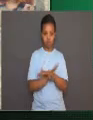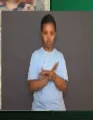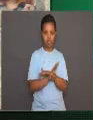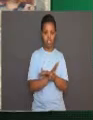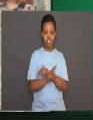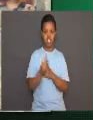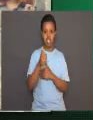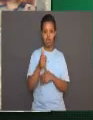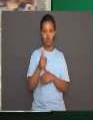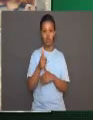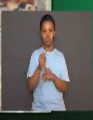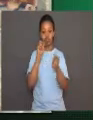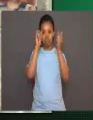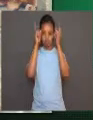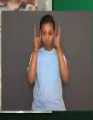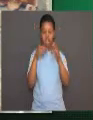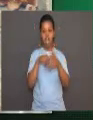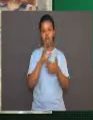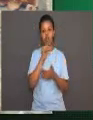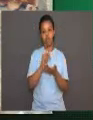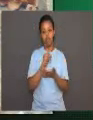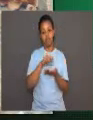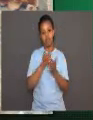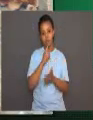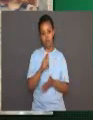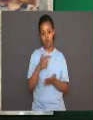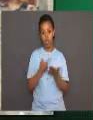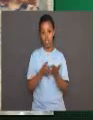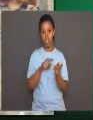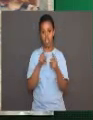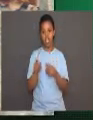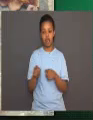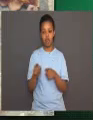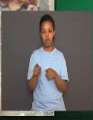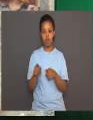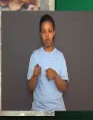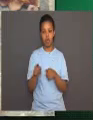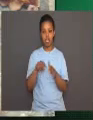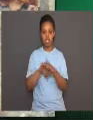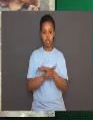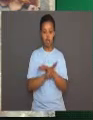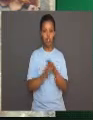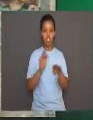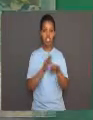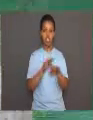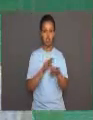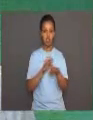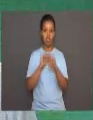its gill. This shows that the snail has been sensitized to touch.